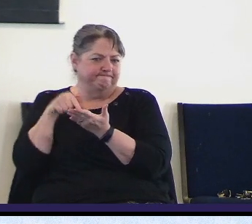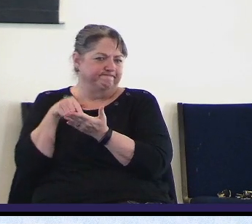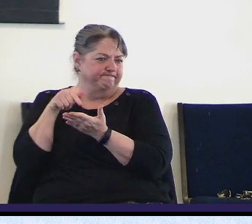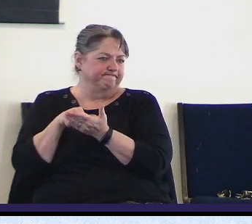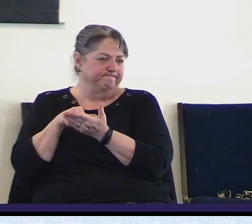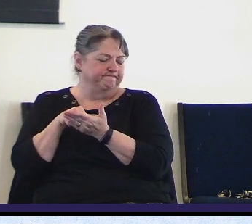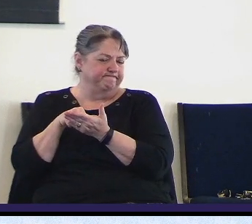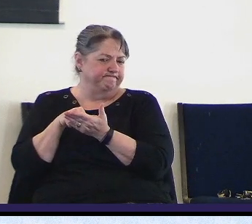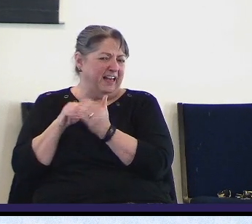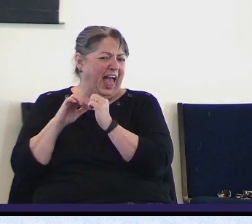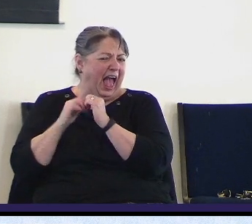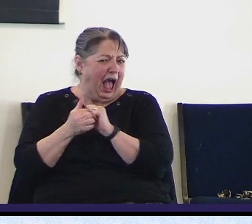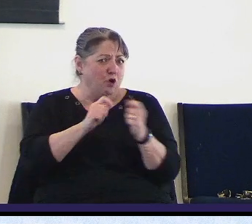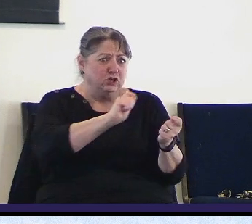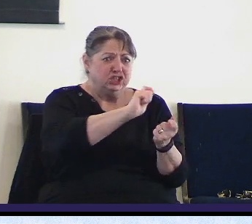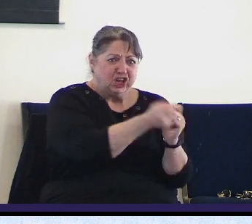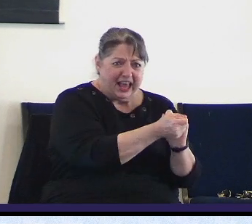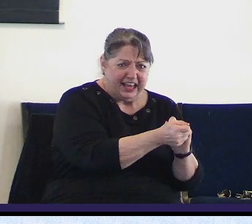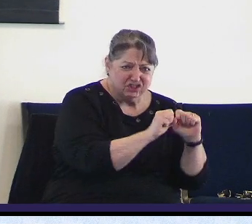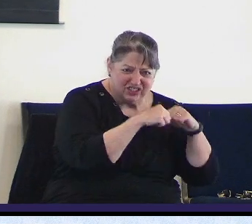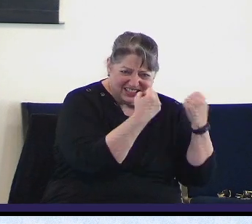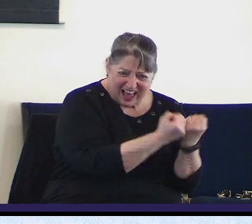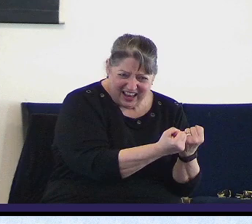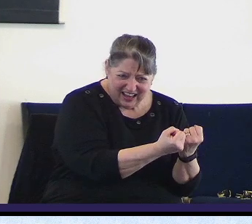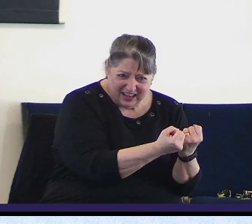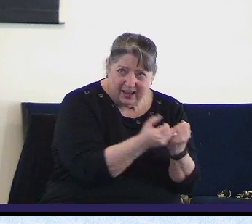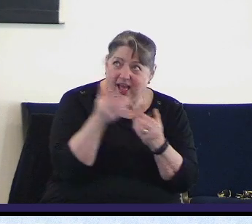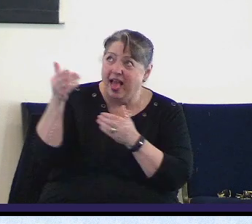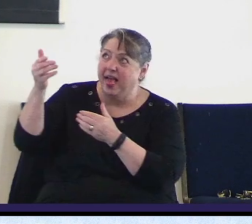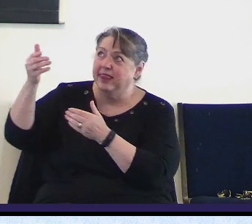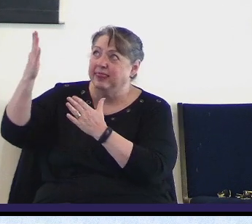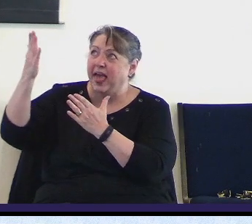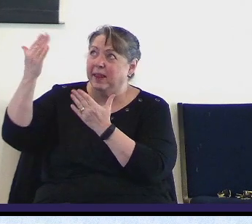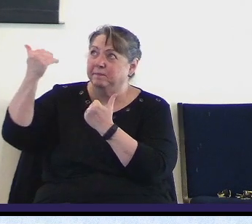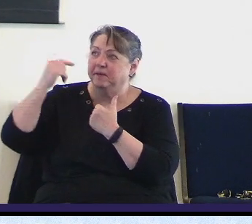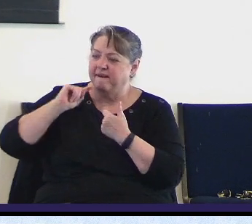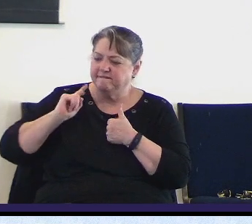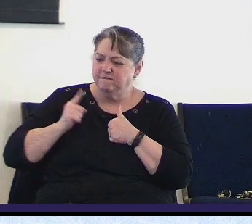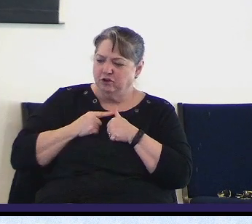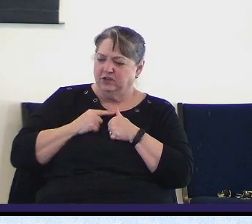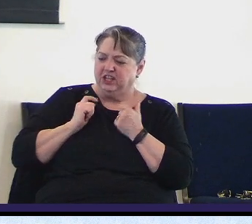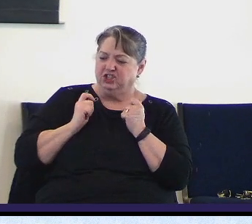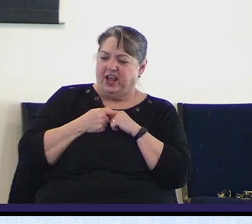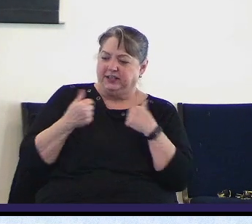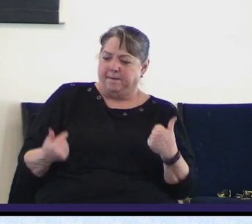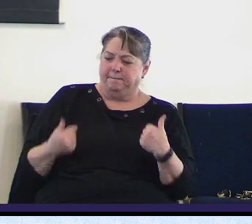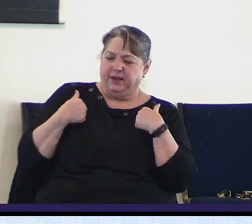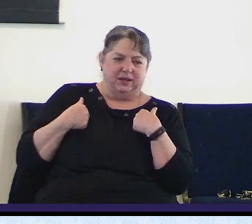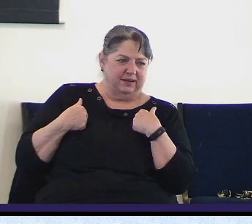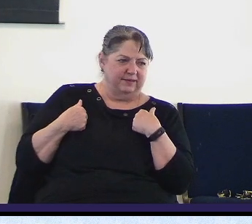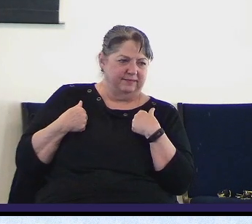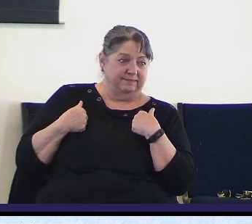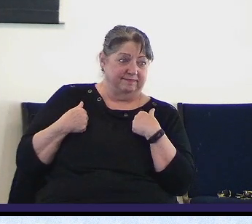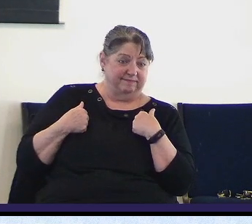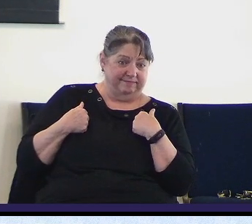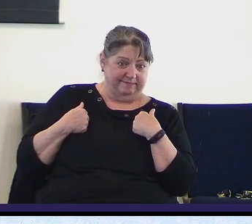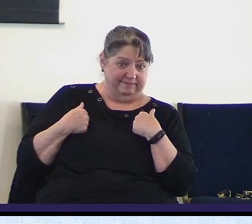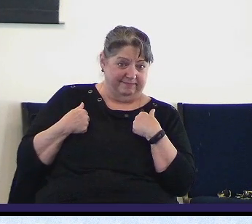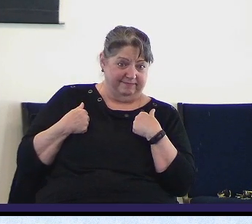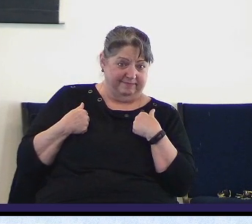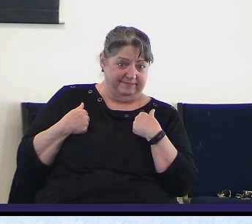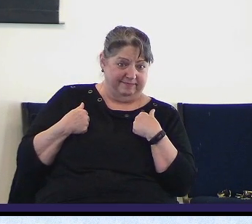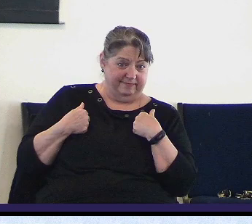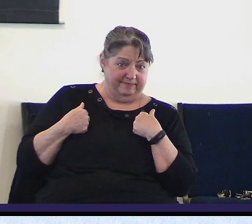society is to allow God to first change us God works through individual people